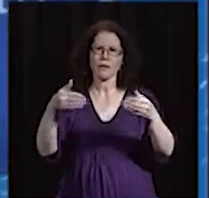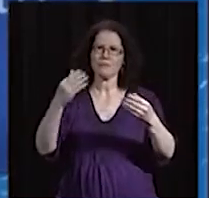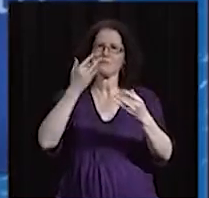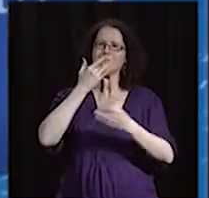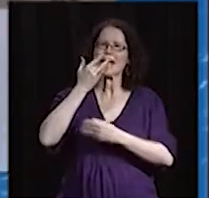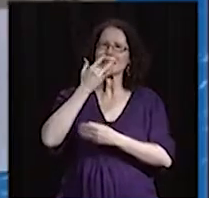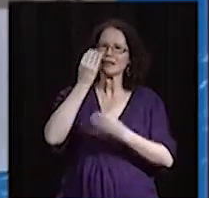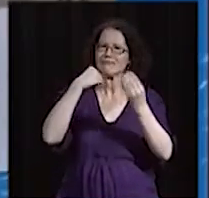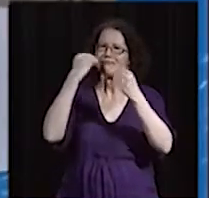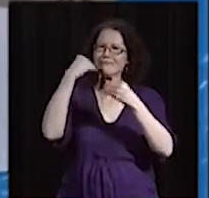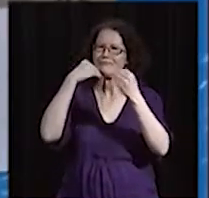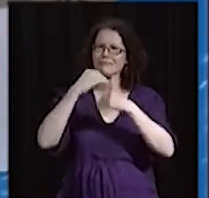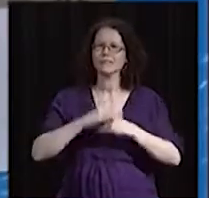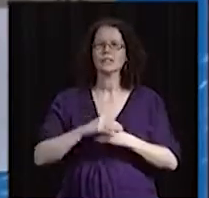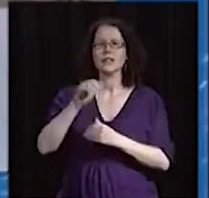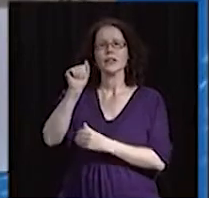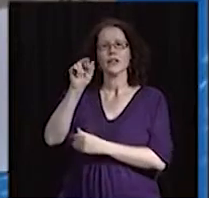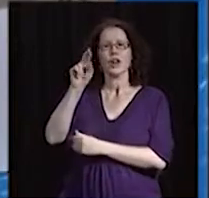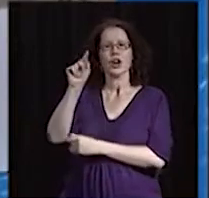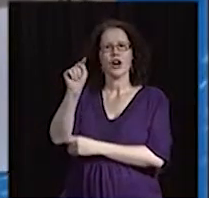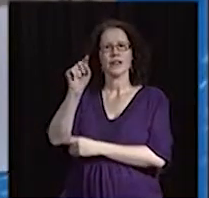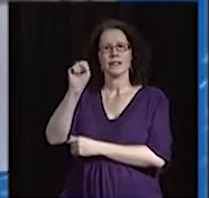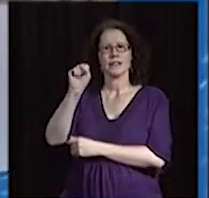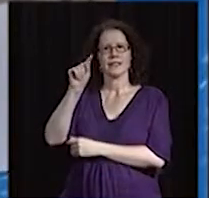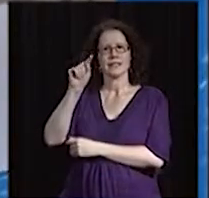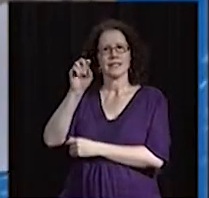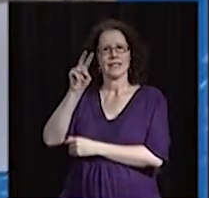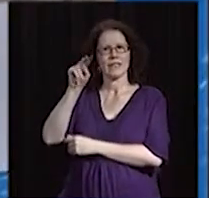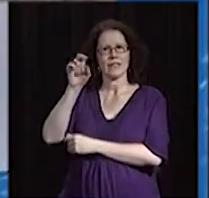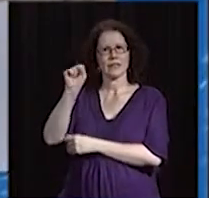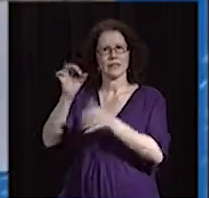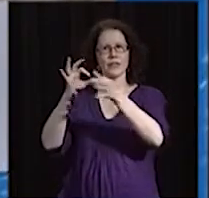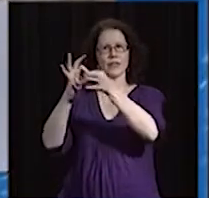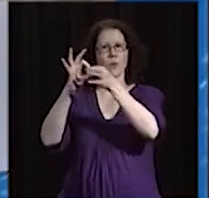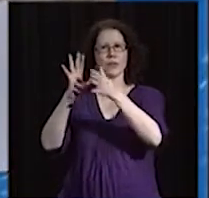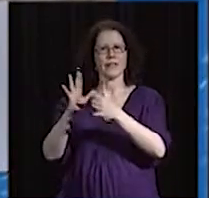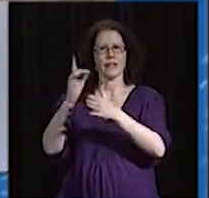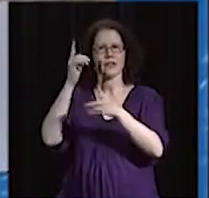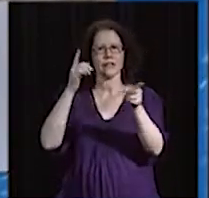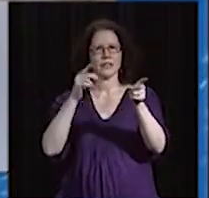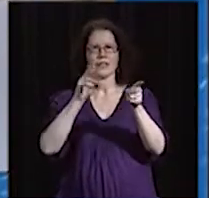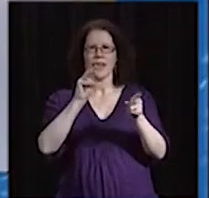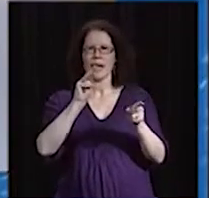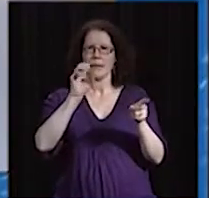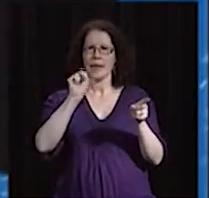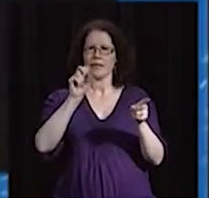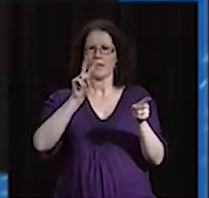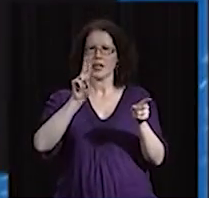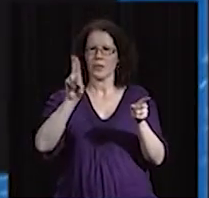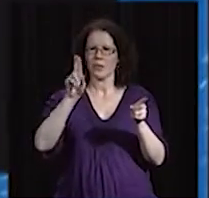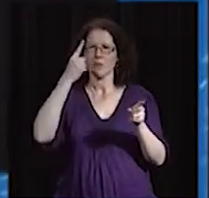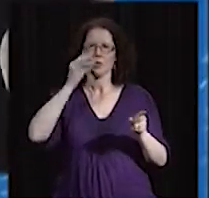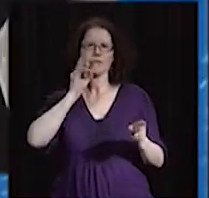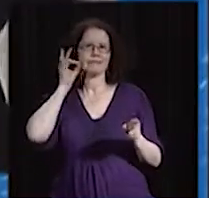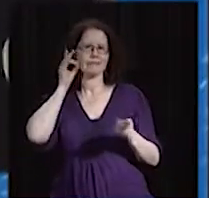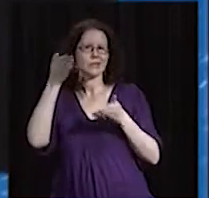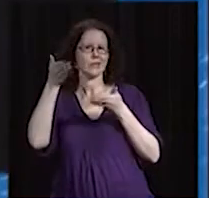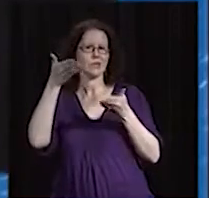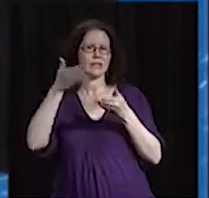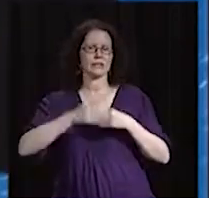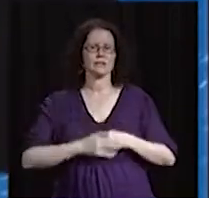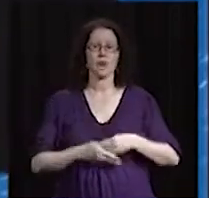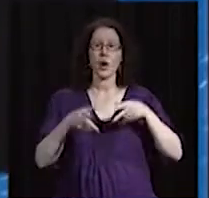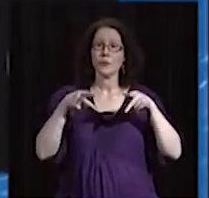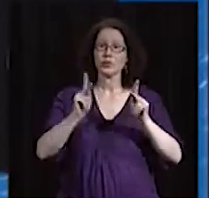Stephens is the coordinator of Aboriginal Student Services at the University. He says the feast is an opportunity for students